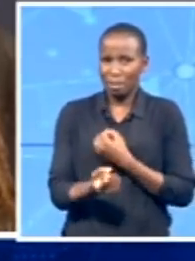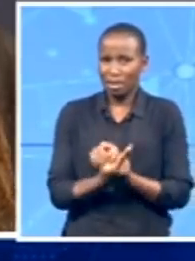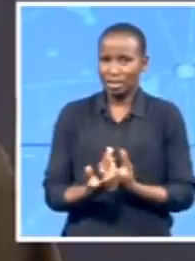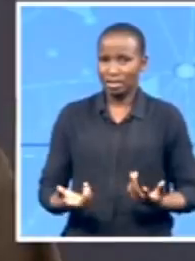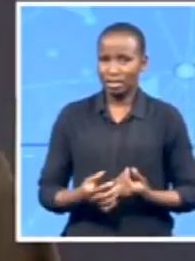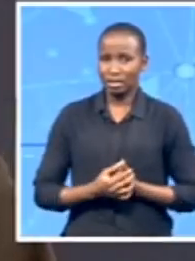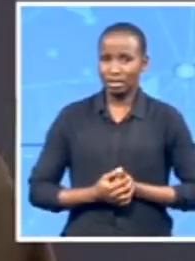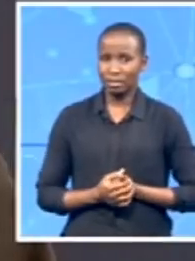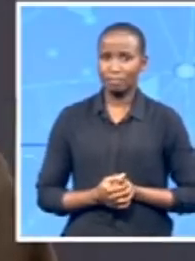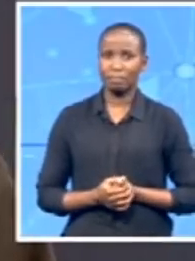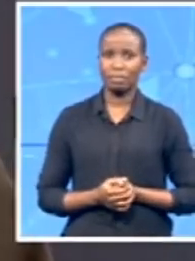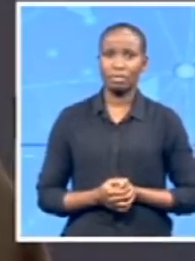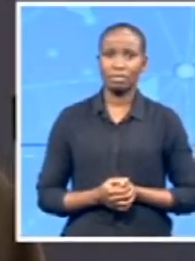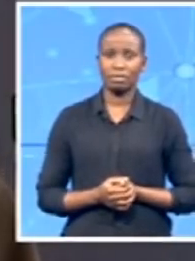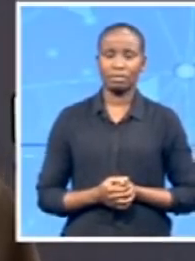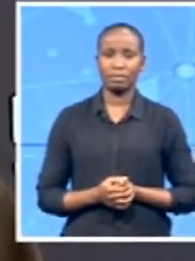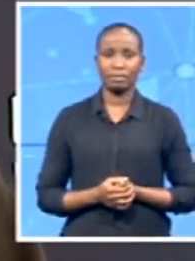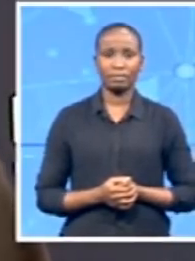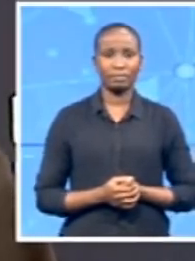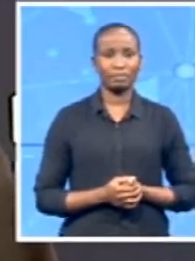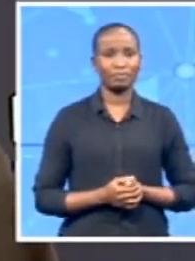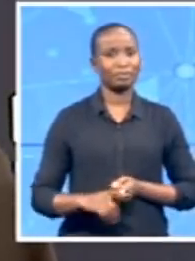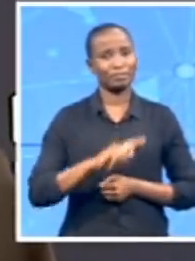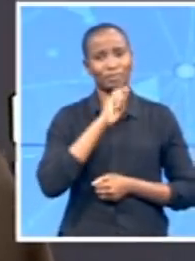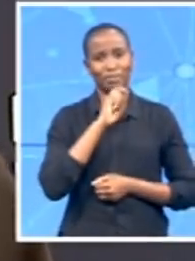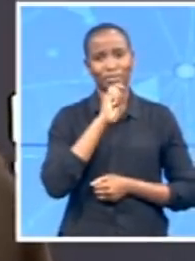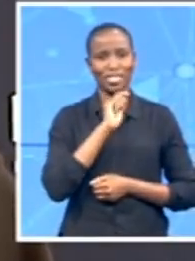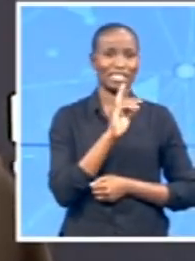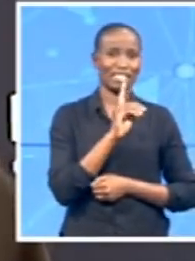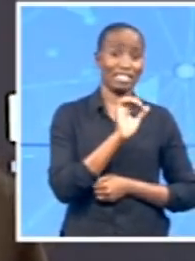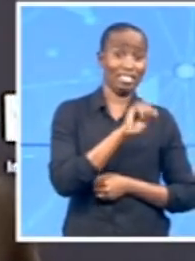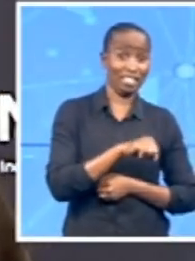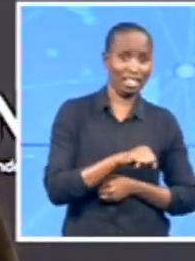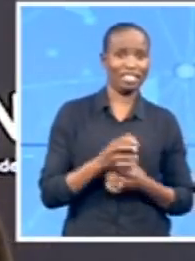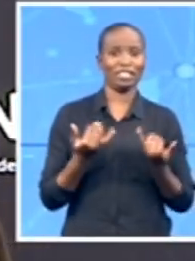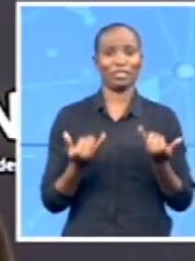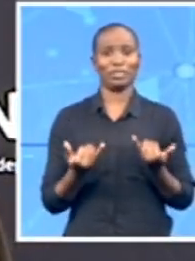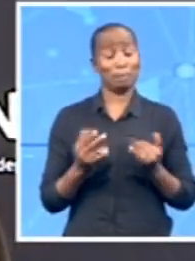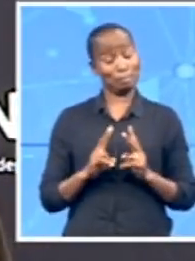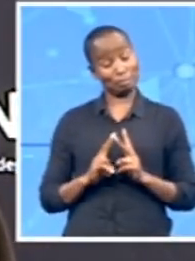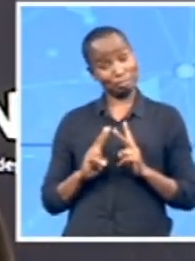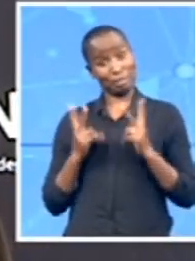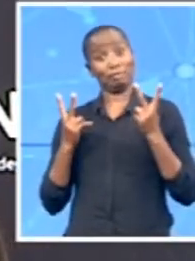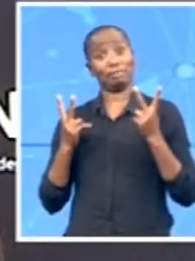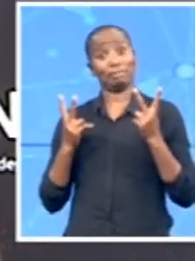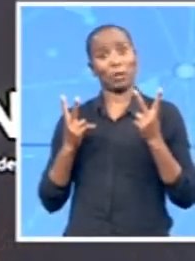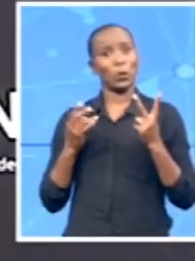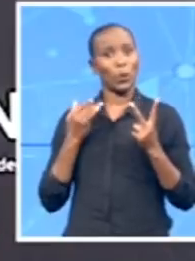Good morning, Desiree. Yes, a very different morning today compared to the last three days.